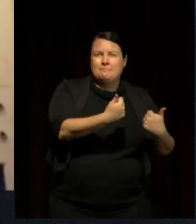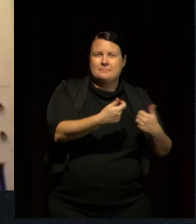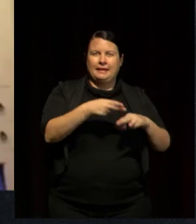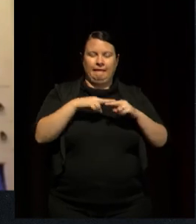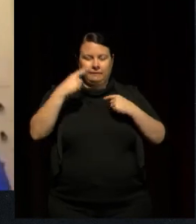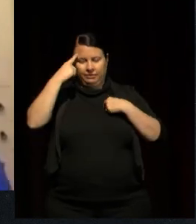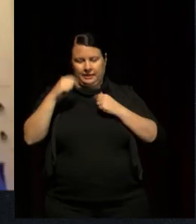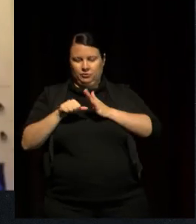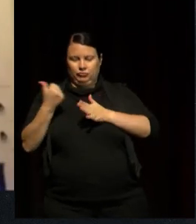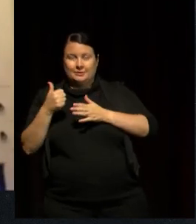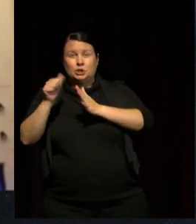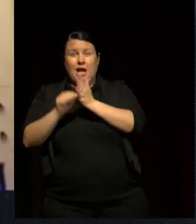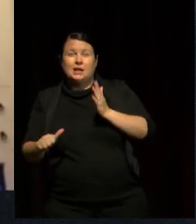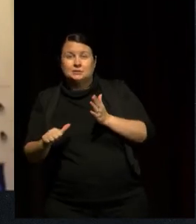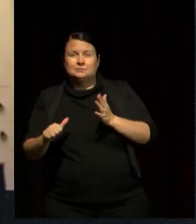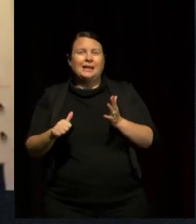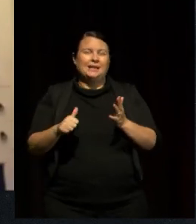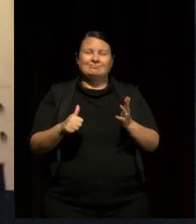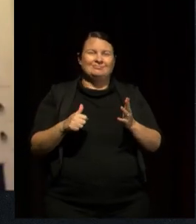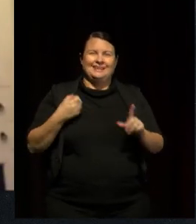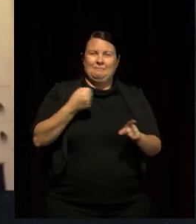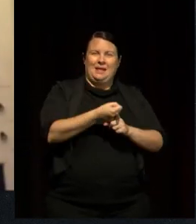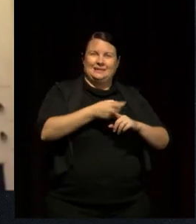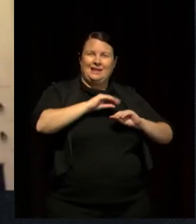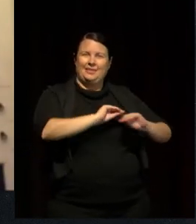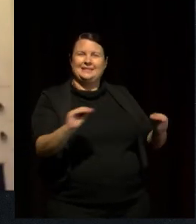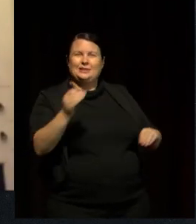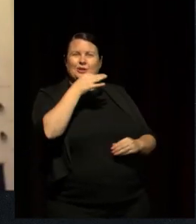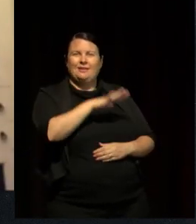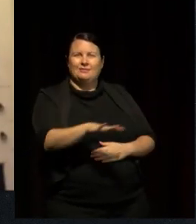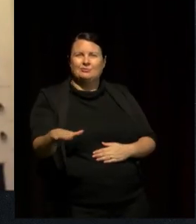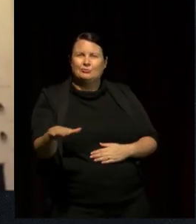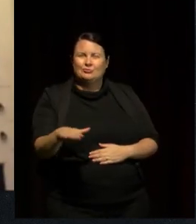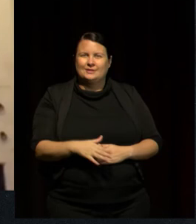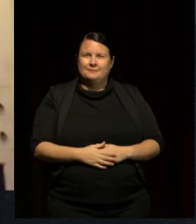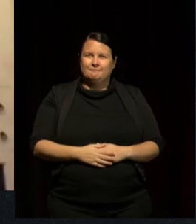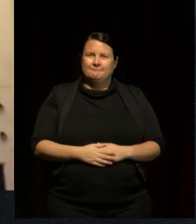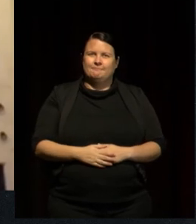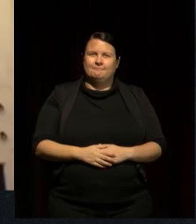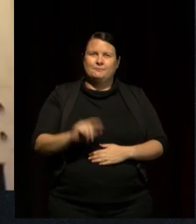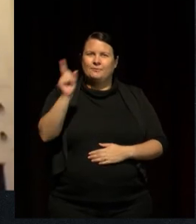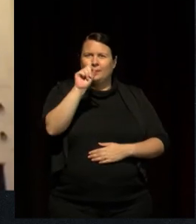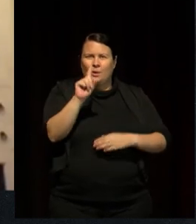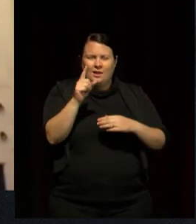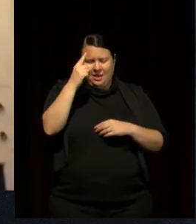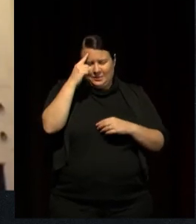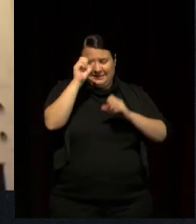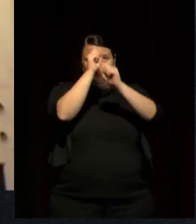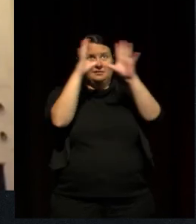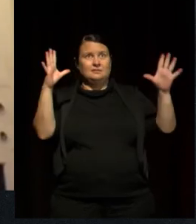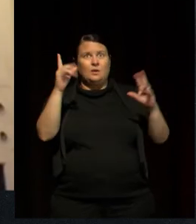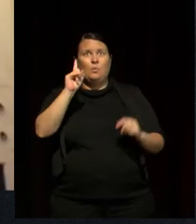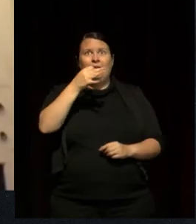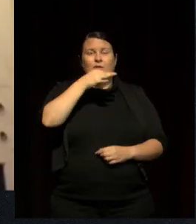And I asked myself, well, you know, what happens to a child's desire to communicate their own meaning and to